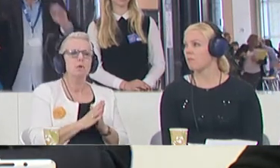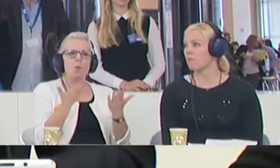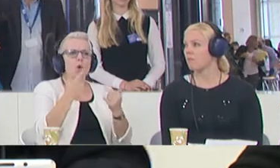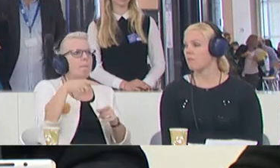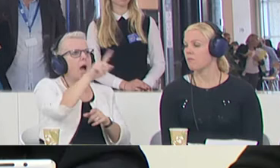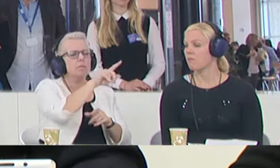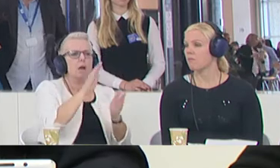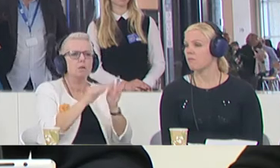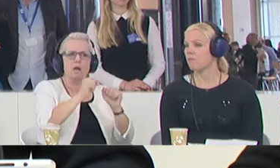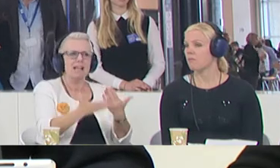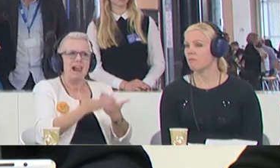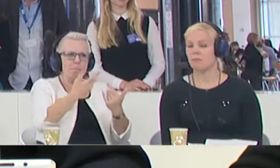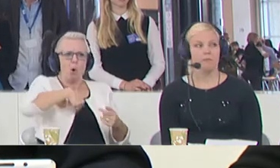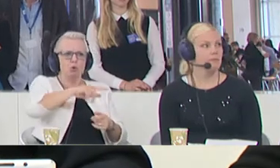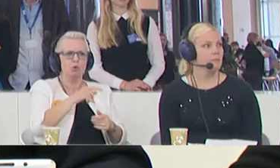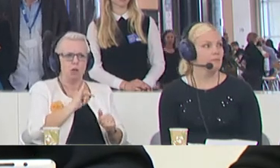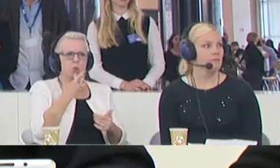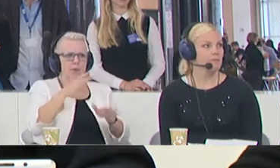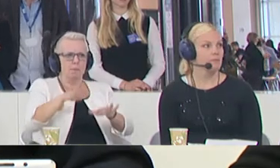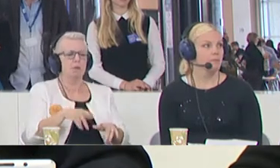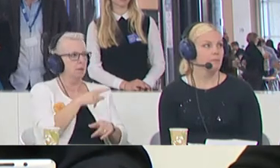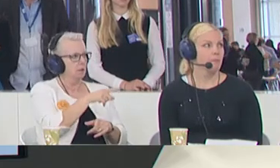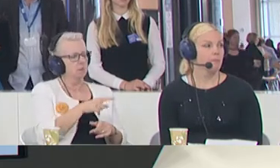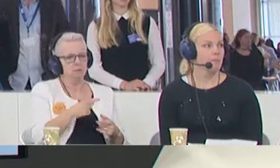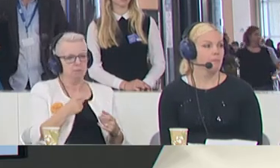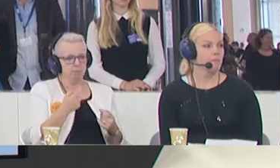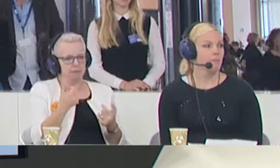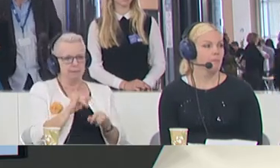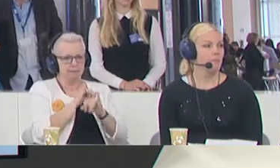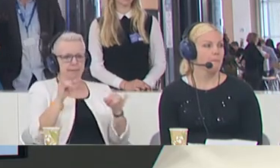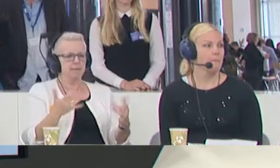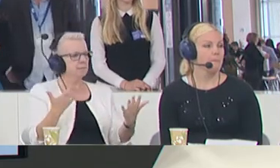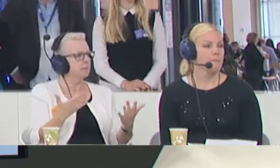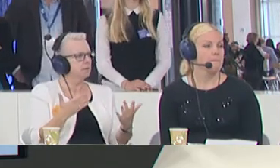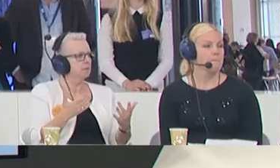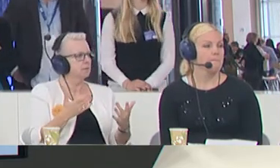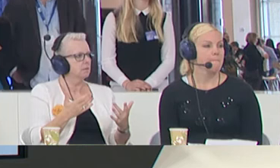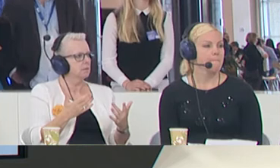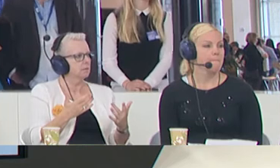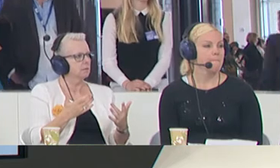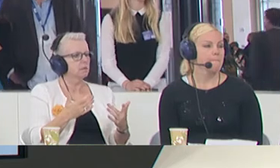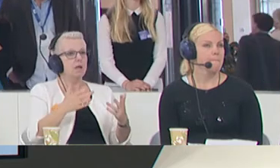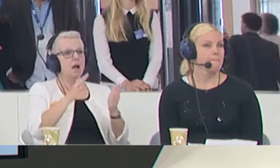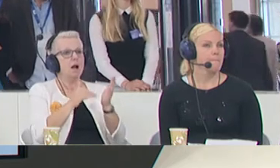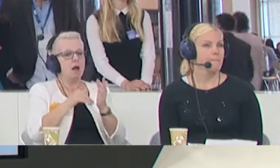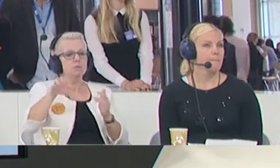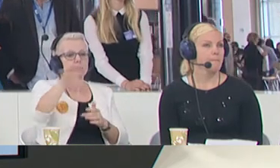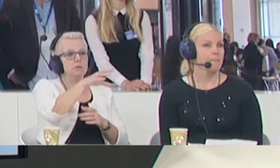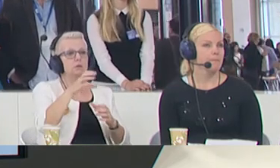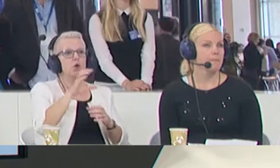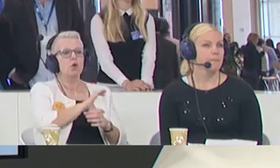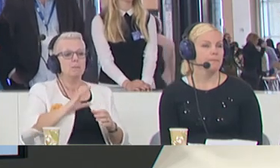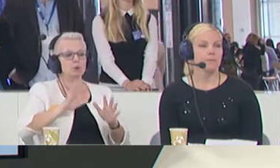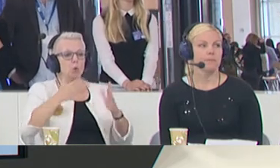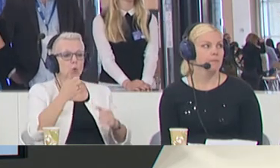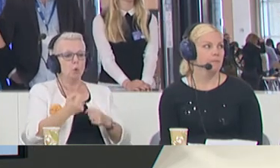accept to help us? Because this political narrative is running away. The pace at which the member states and the Commission are acting